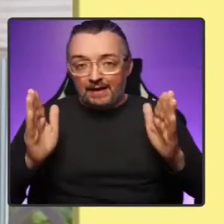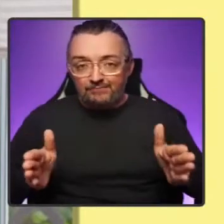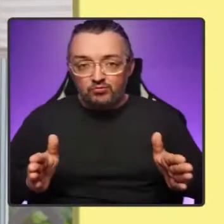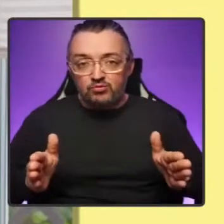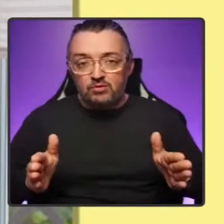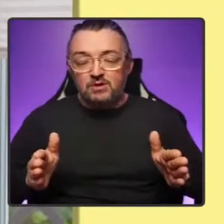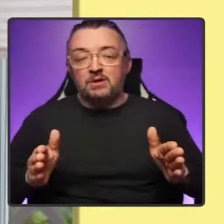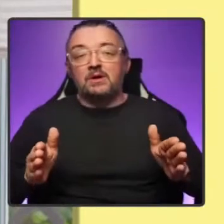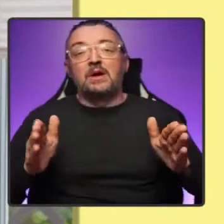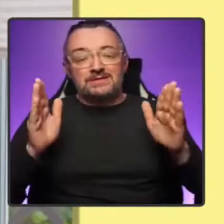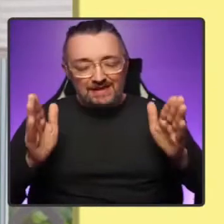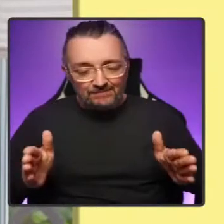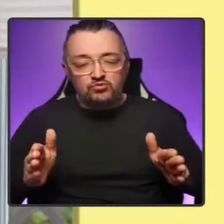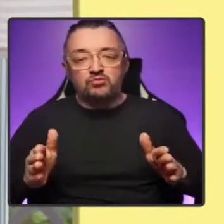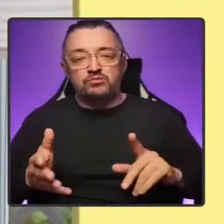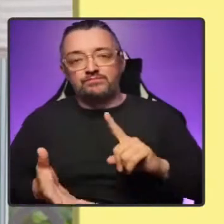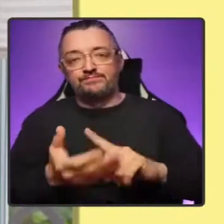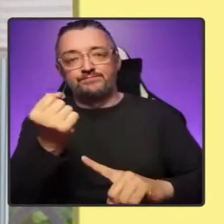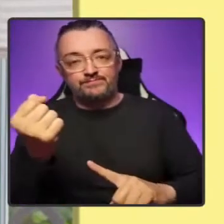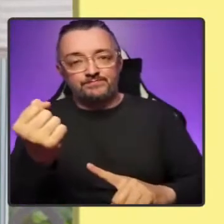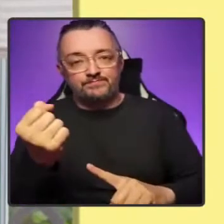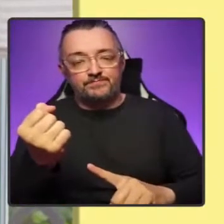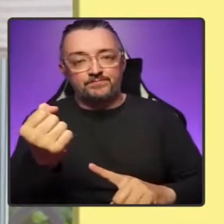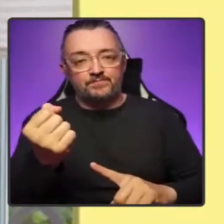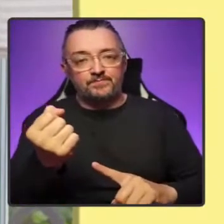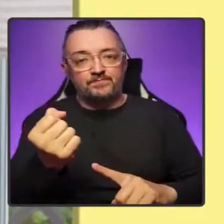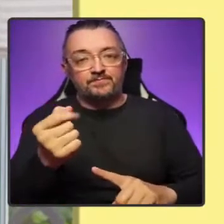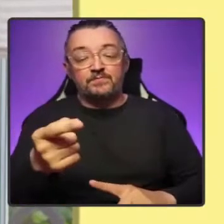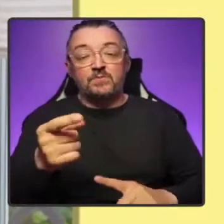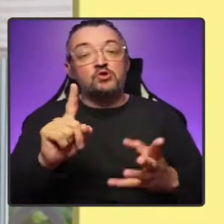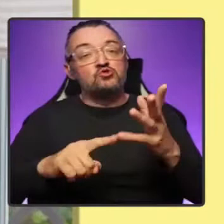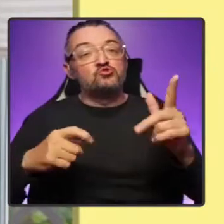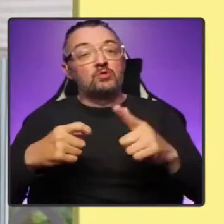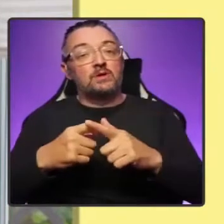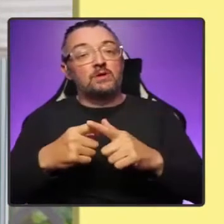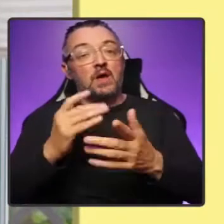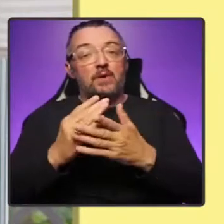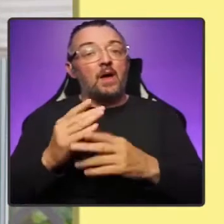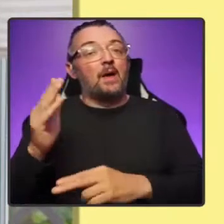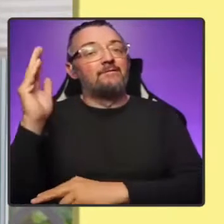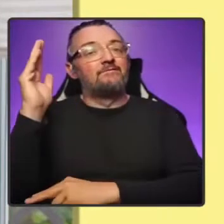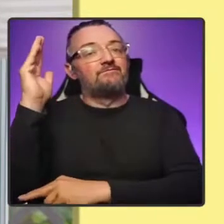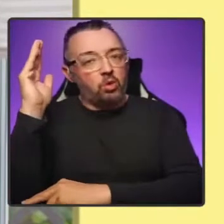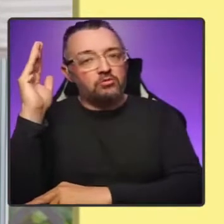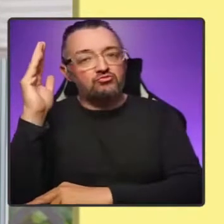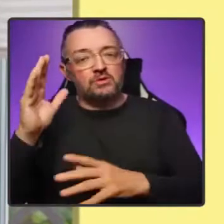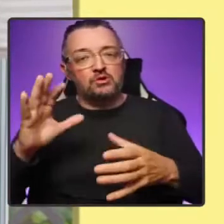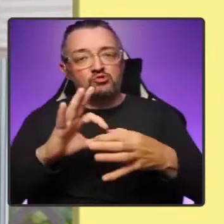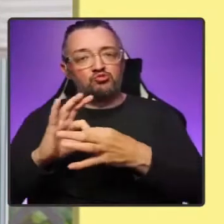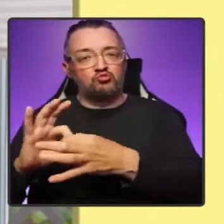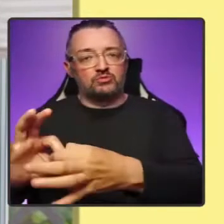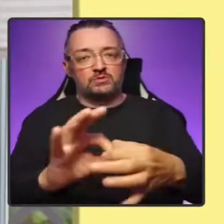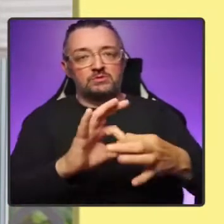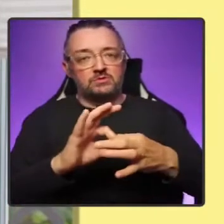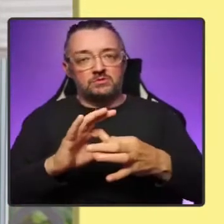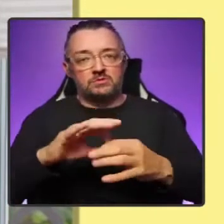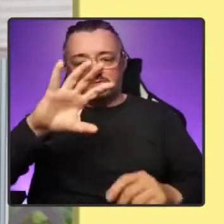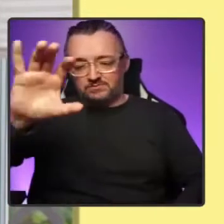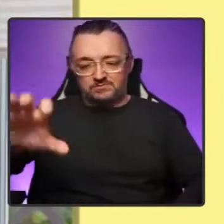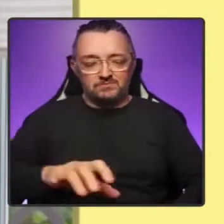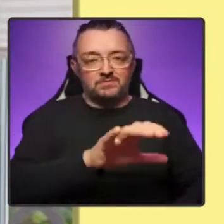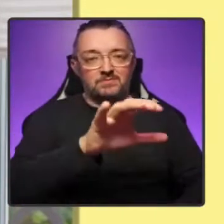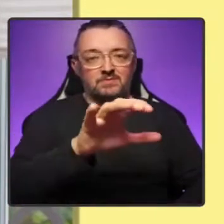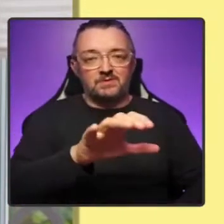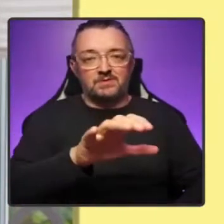The UK is, after all, a voluntary union of nations. Until recently, no one seriously